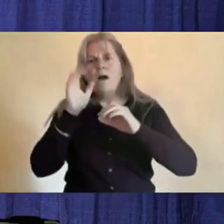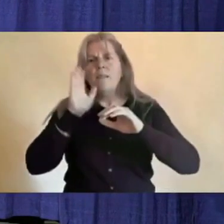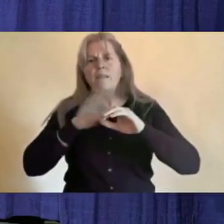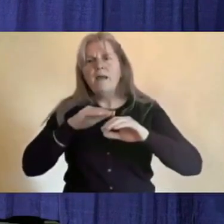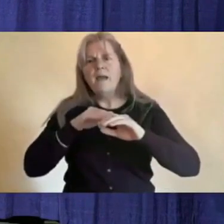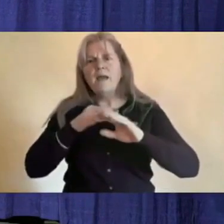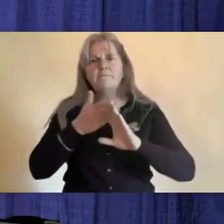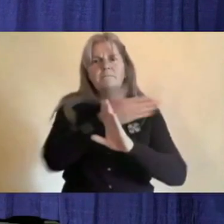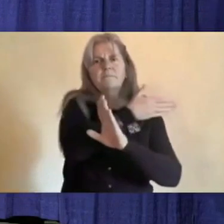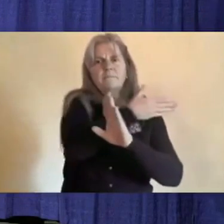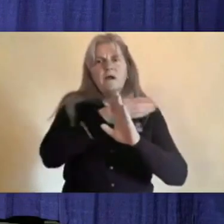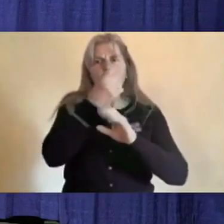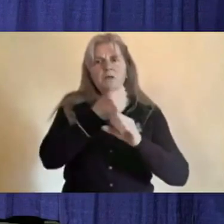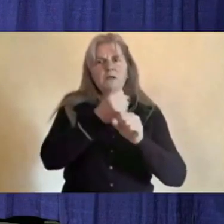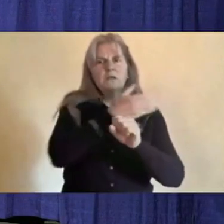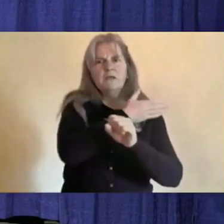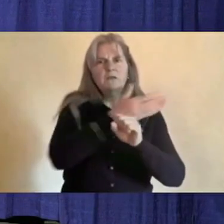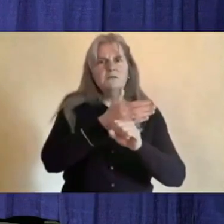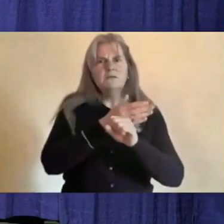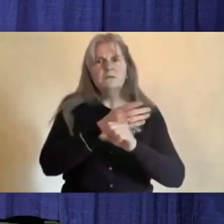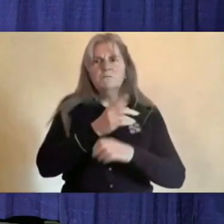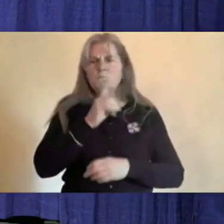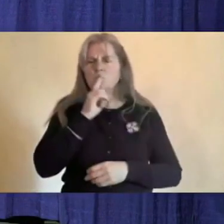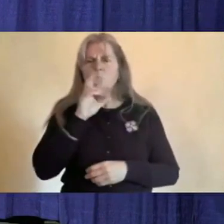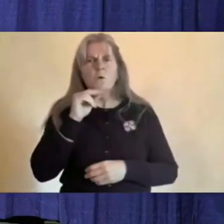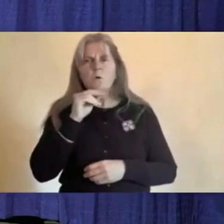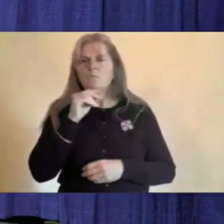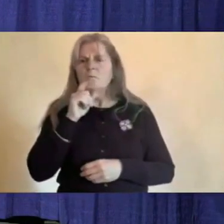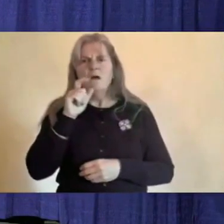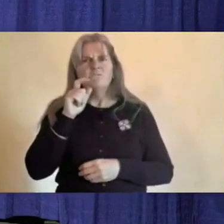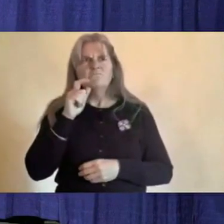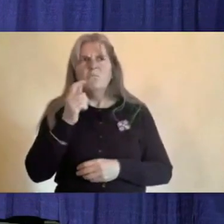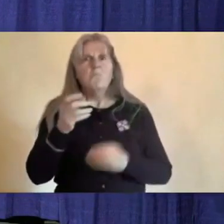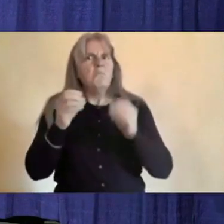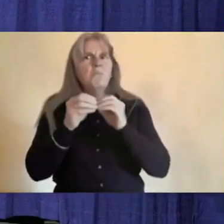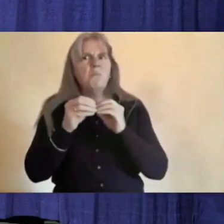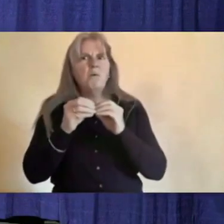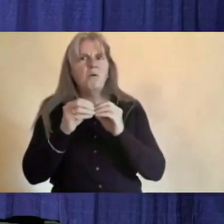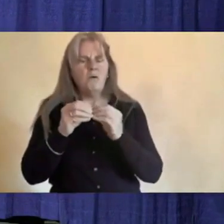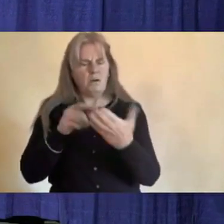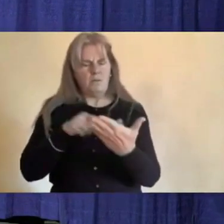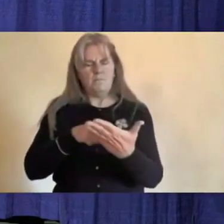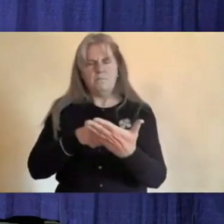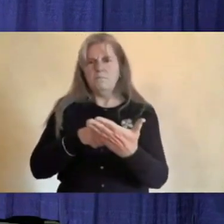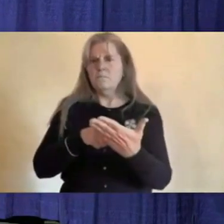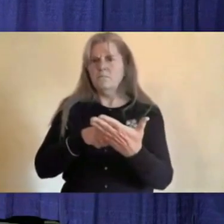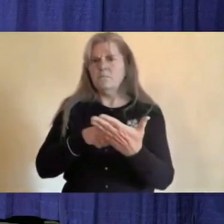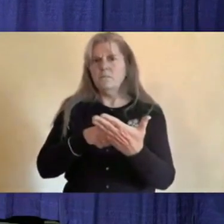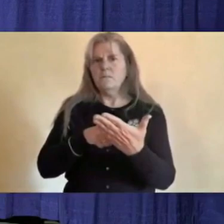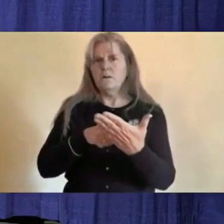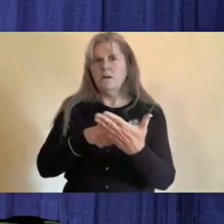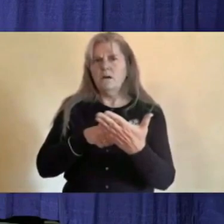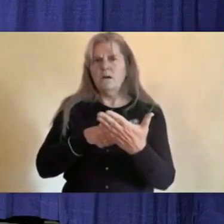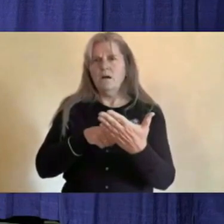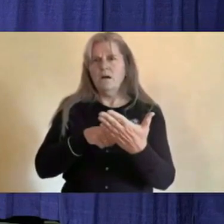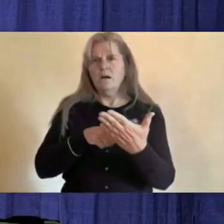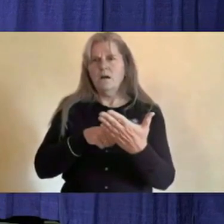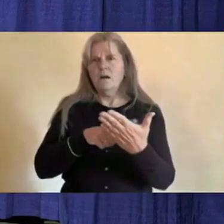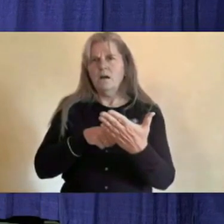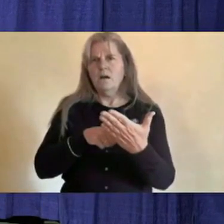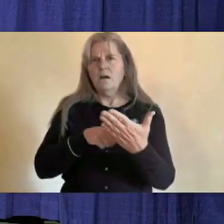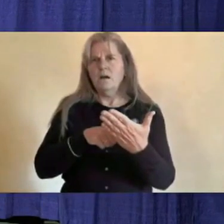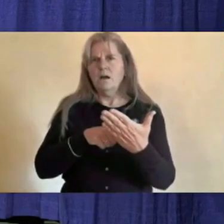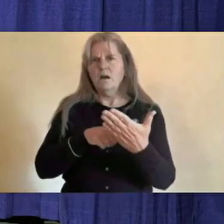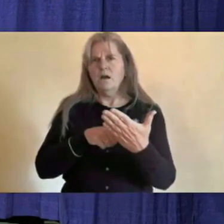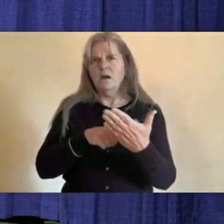more. I'm just looking for my note. I understand that there are about